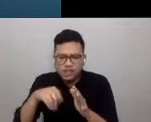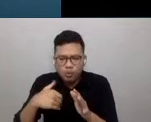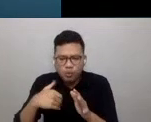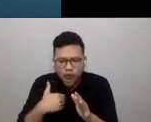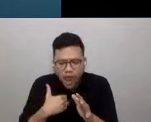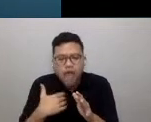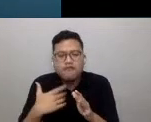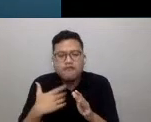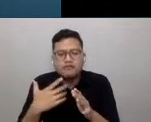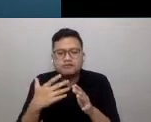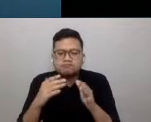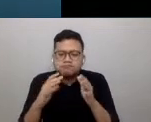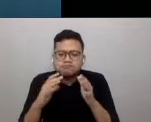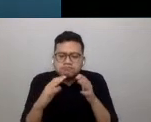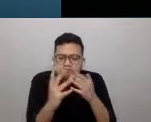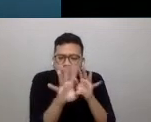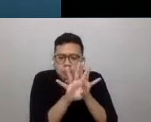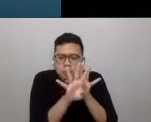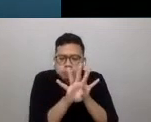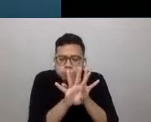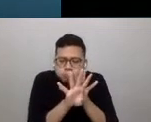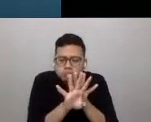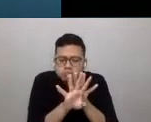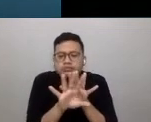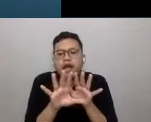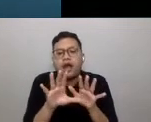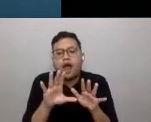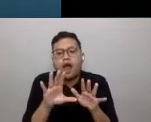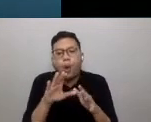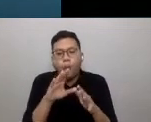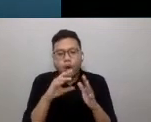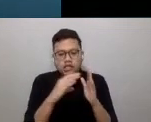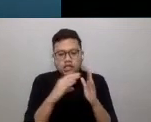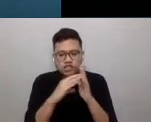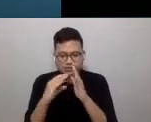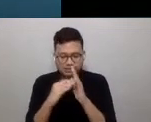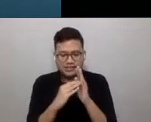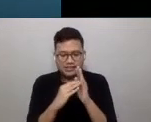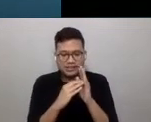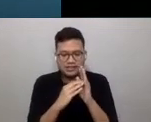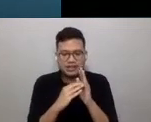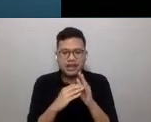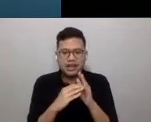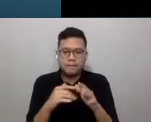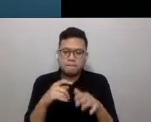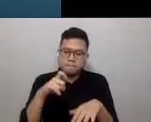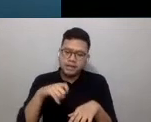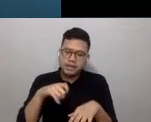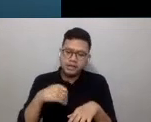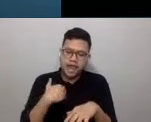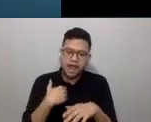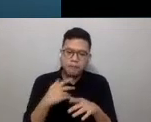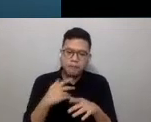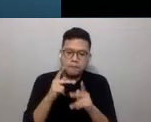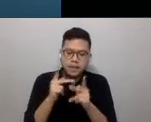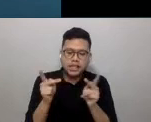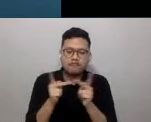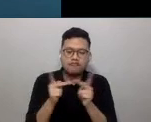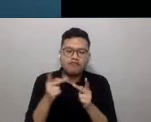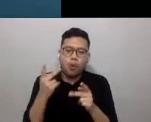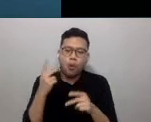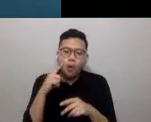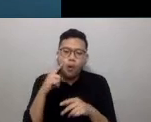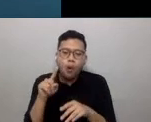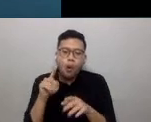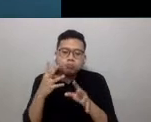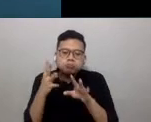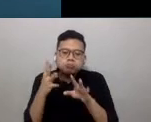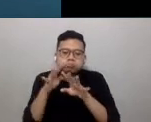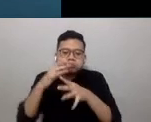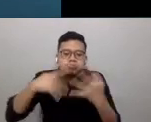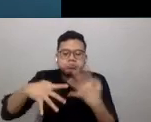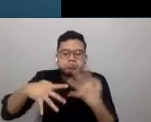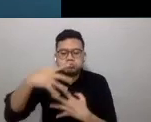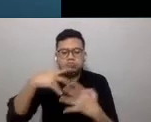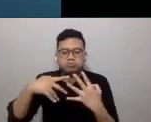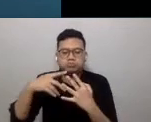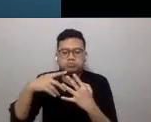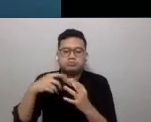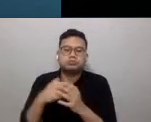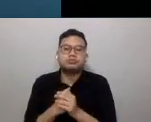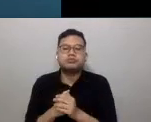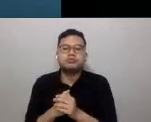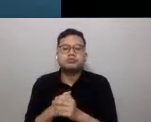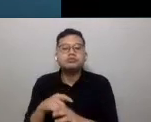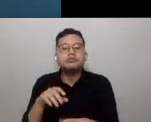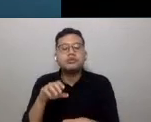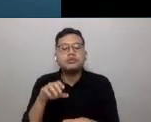centres that provide a means of convergence and co-presence. Decentralisation may also come in the form of looking at